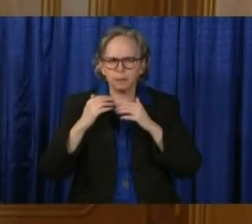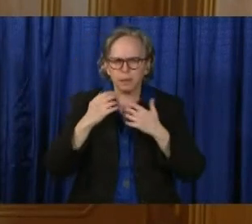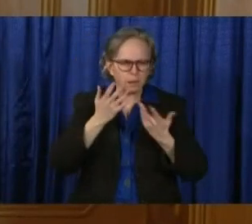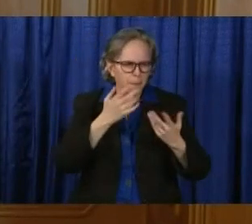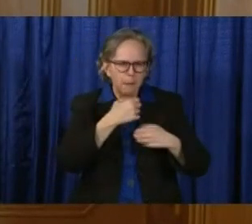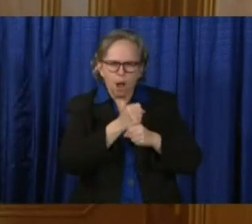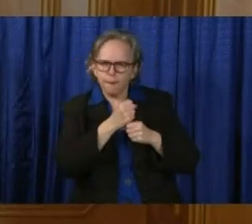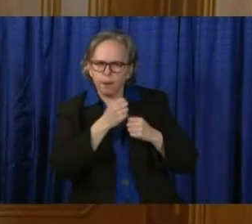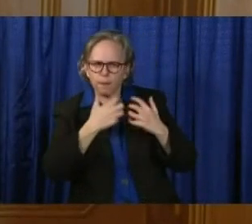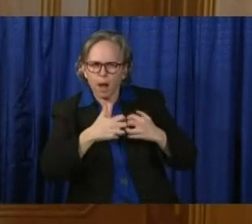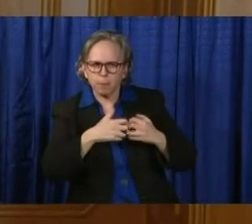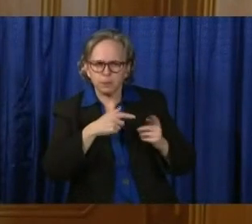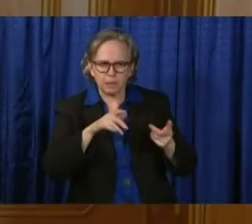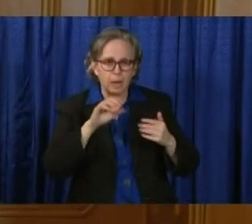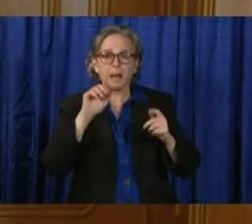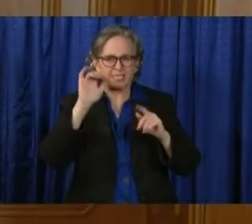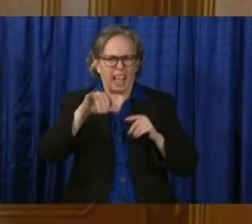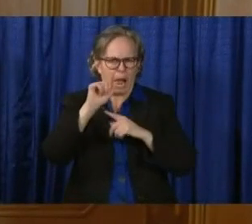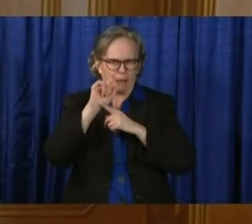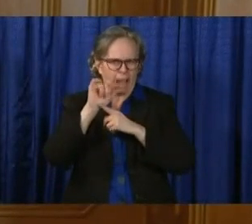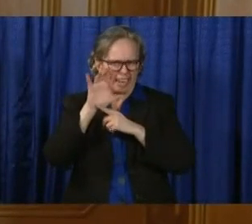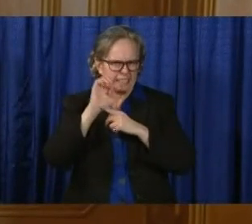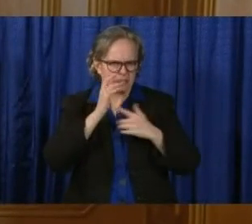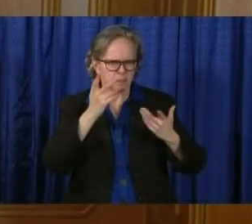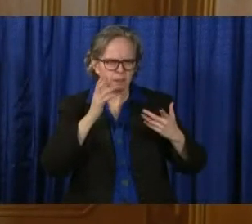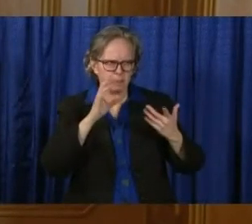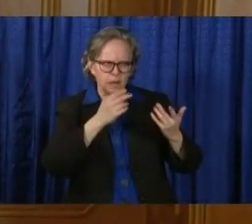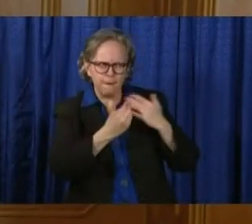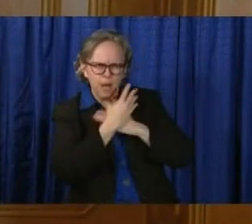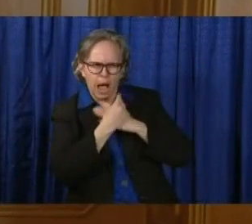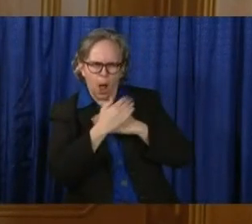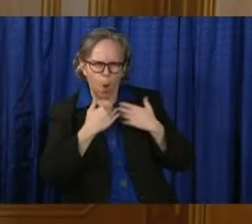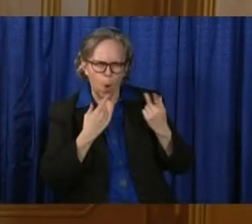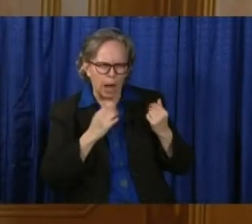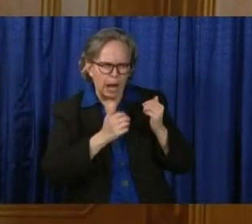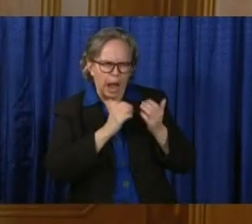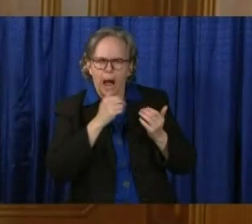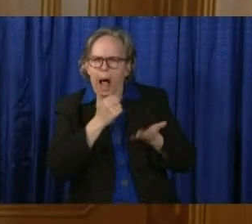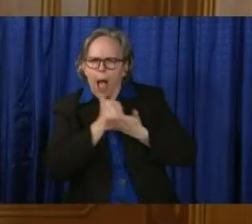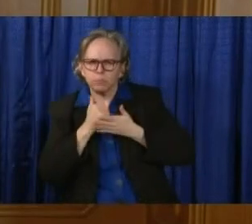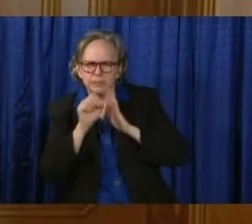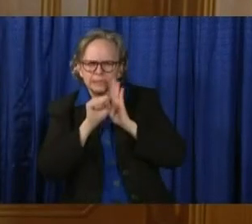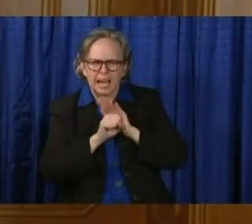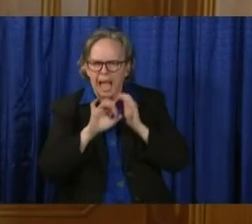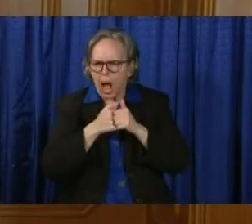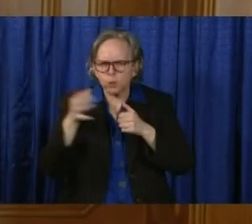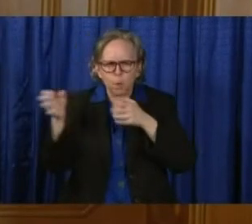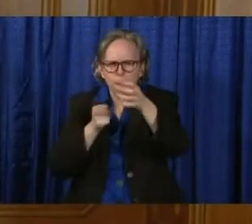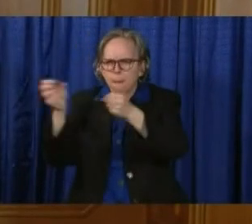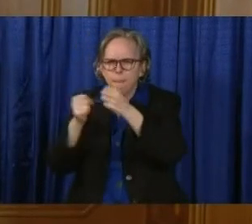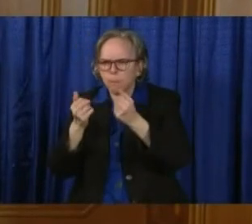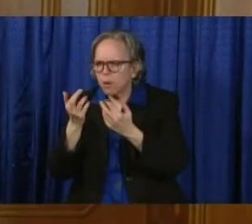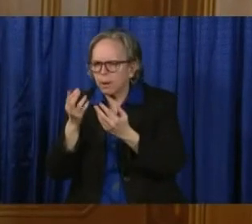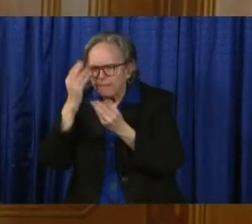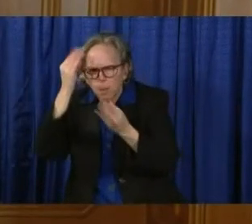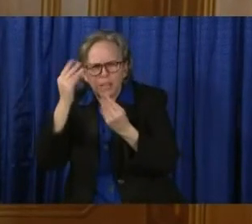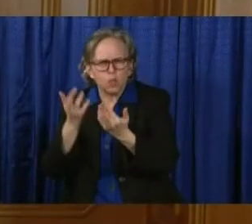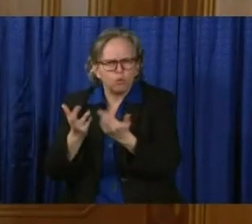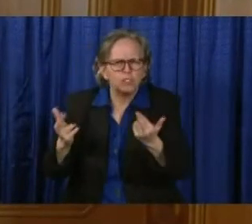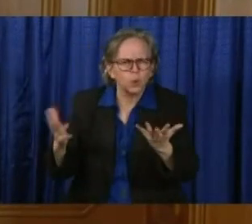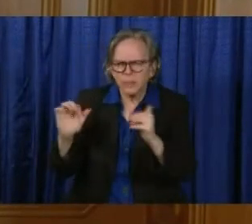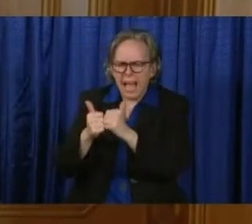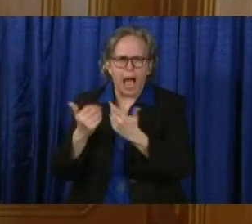procurement requirements and identifying viable solutions. I want to thank former Governor Kasich and the state